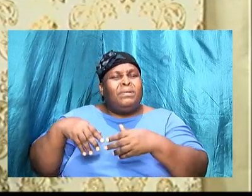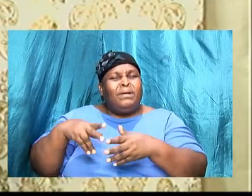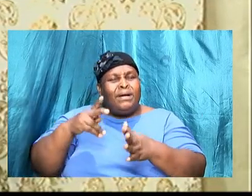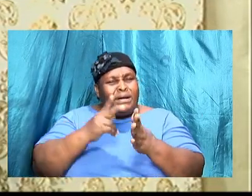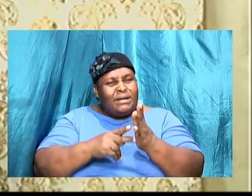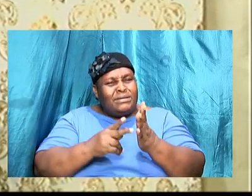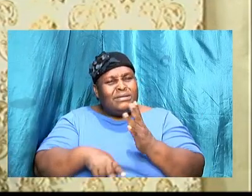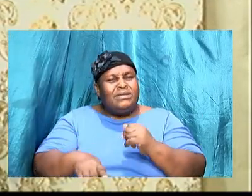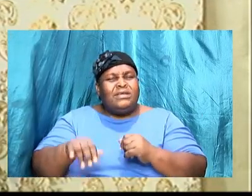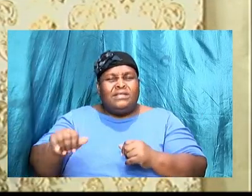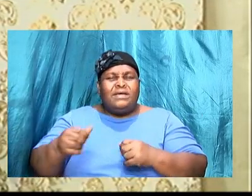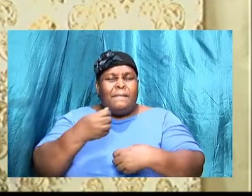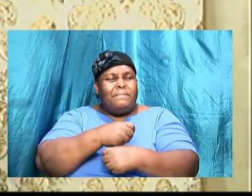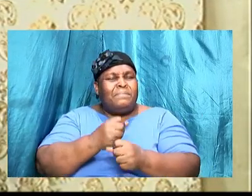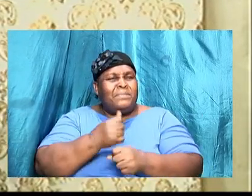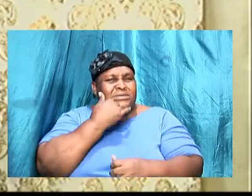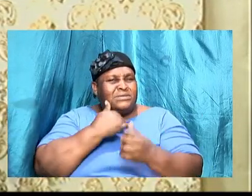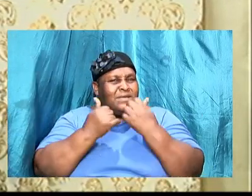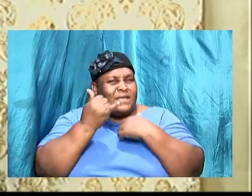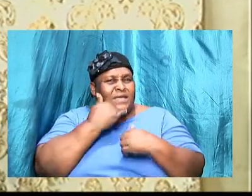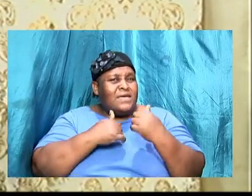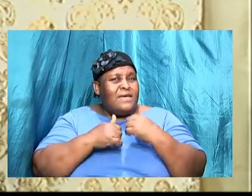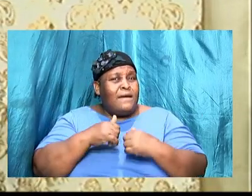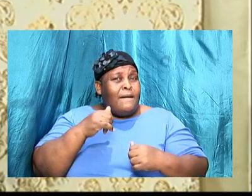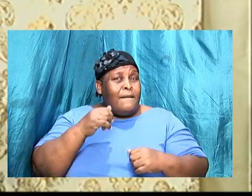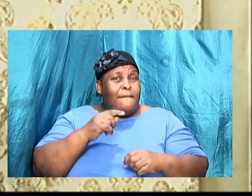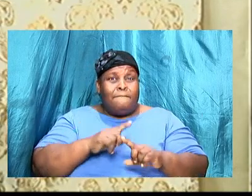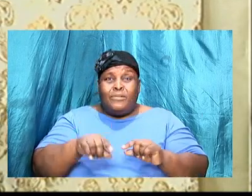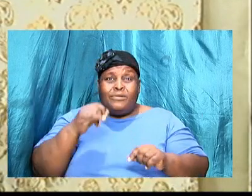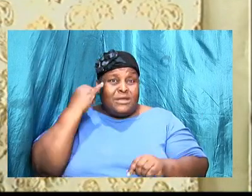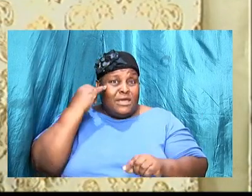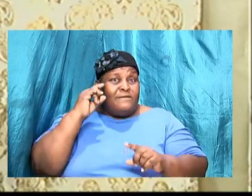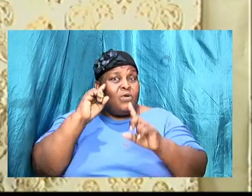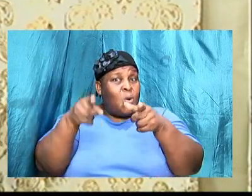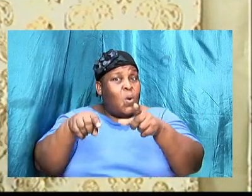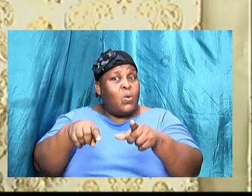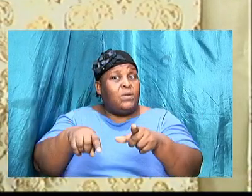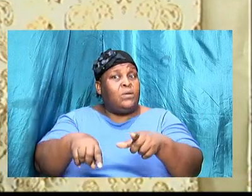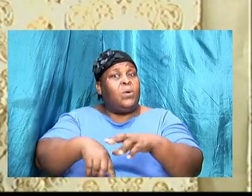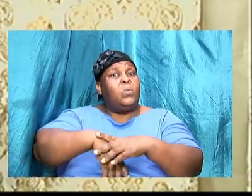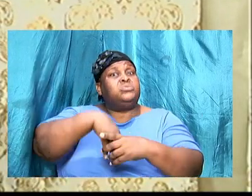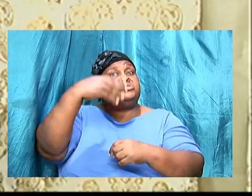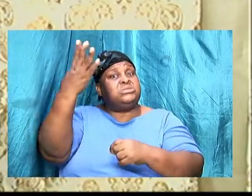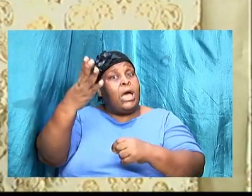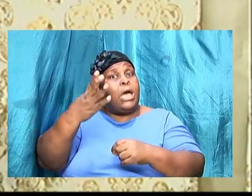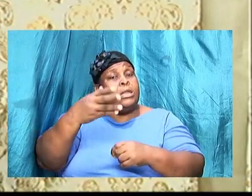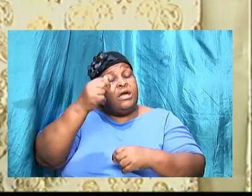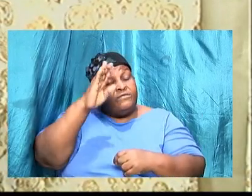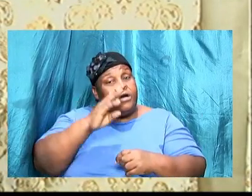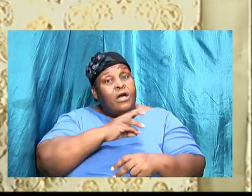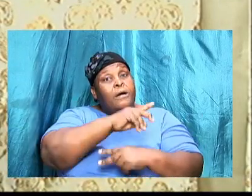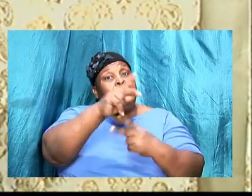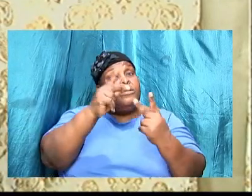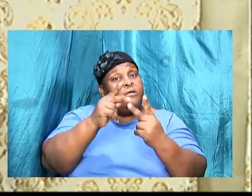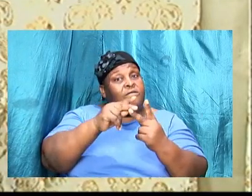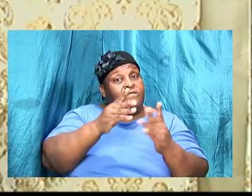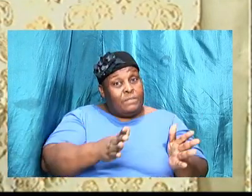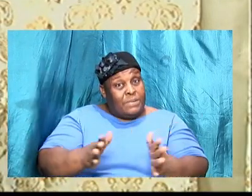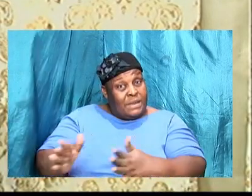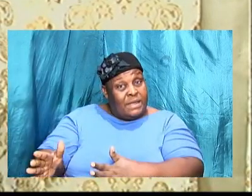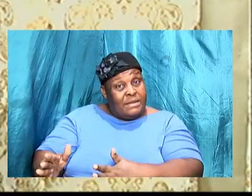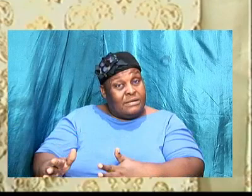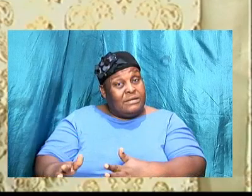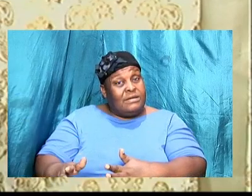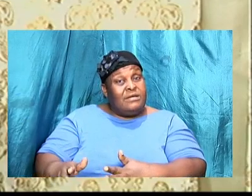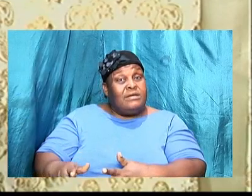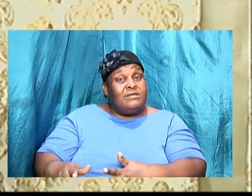But if we go outside of God's perfect plan, there will be repercussion and that is the major